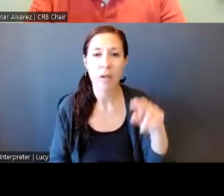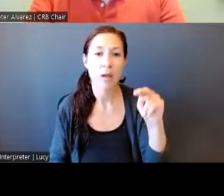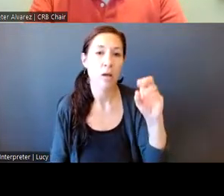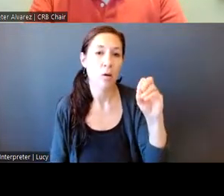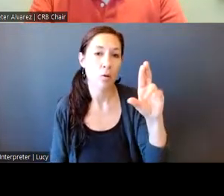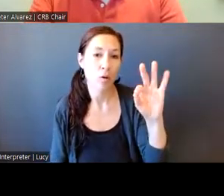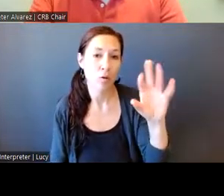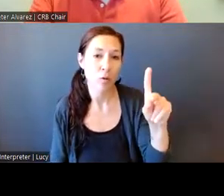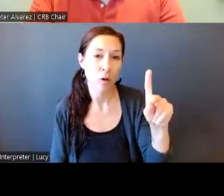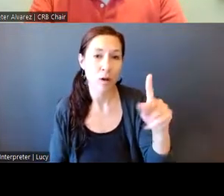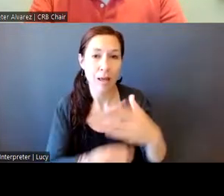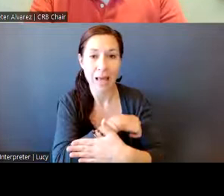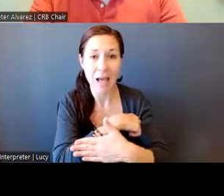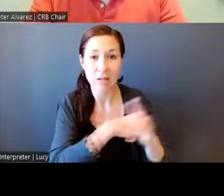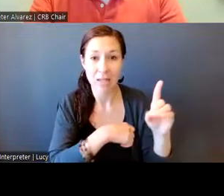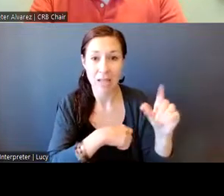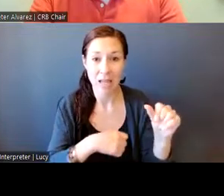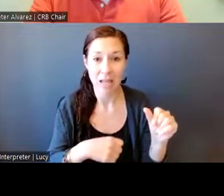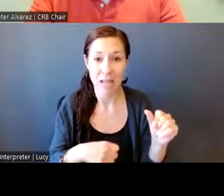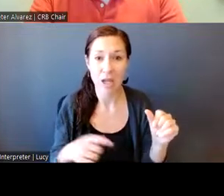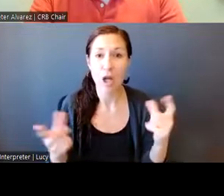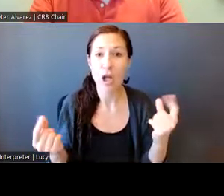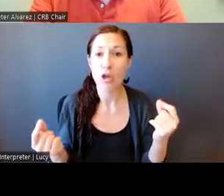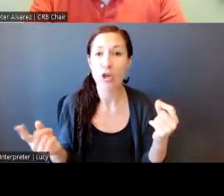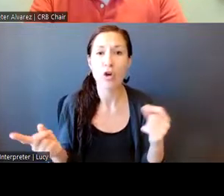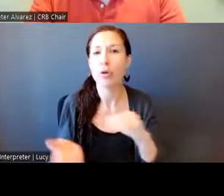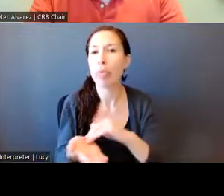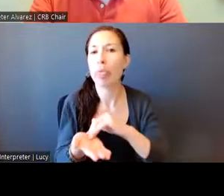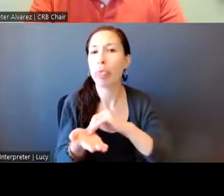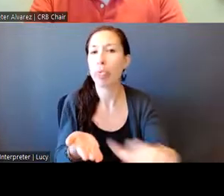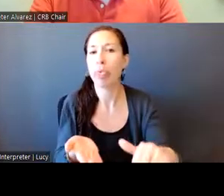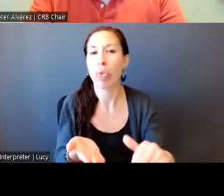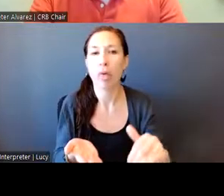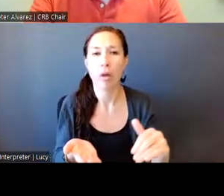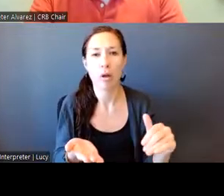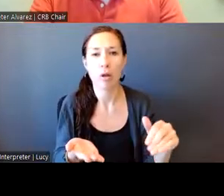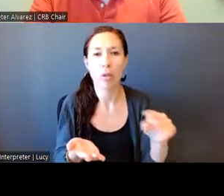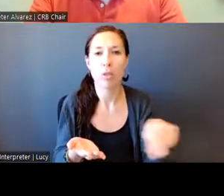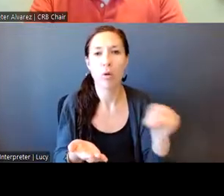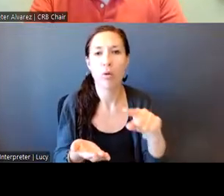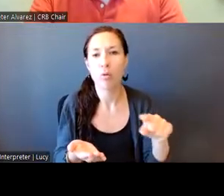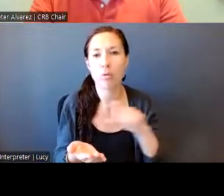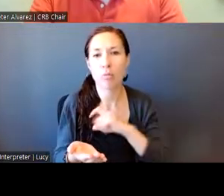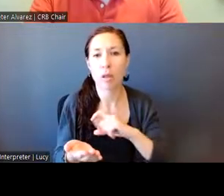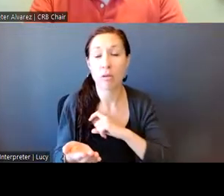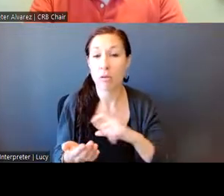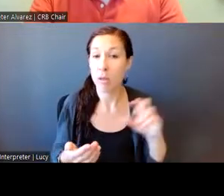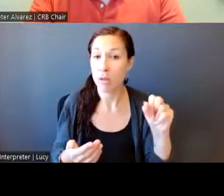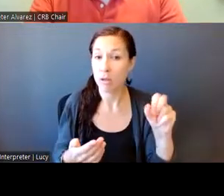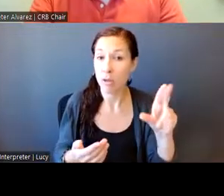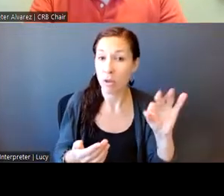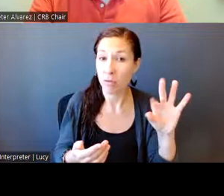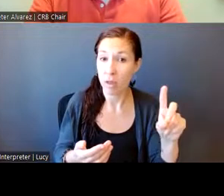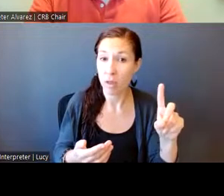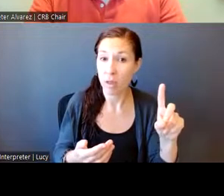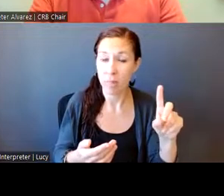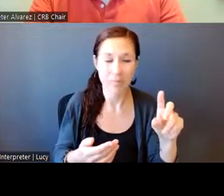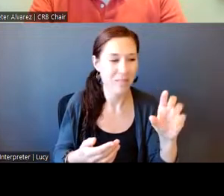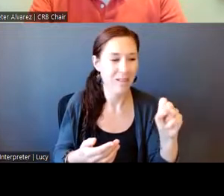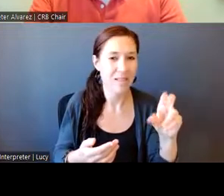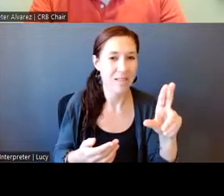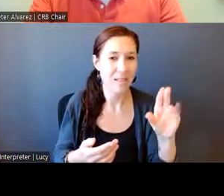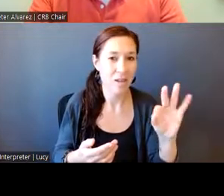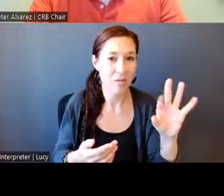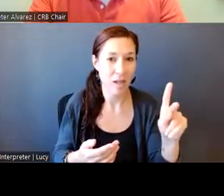in 30 days. He exonerated those officers. The Suffolk County DAs have not yet issued a report